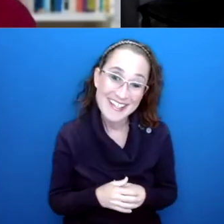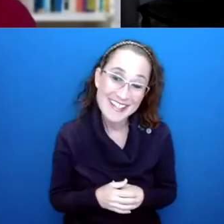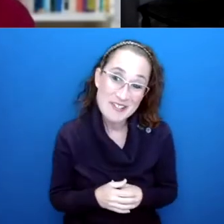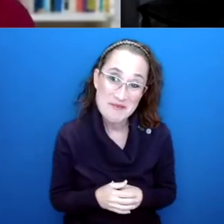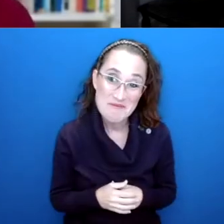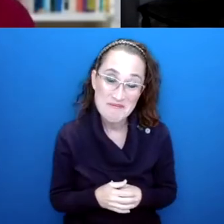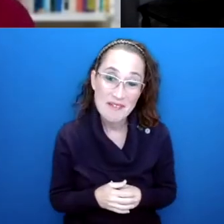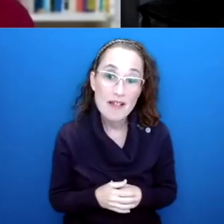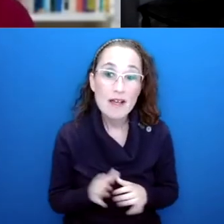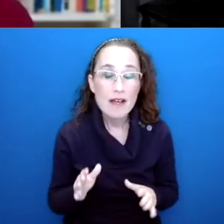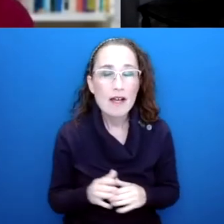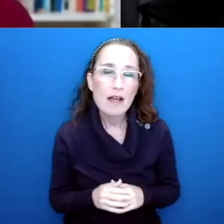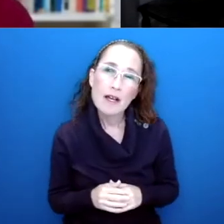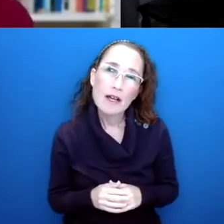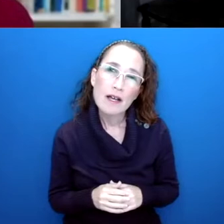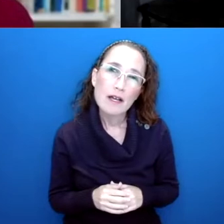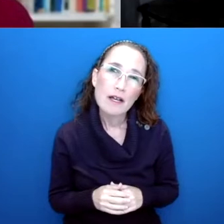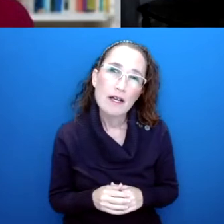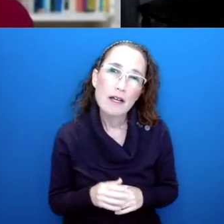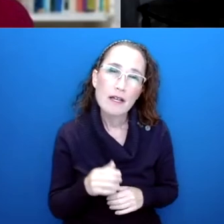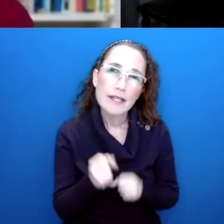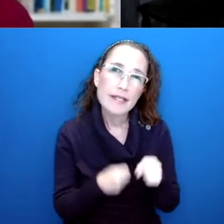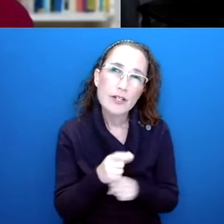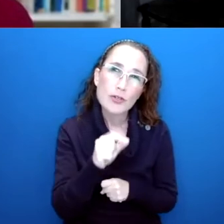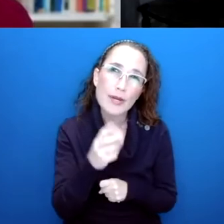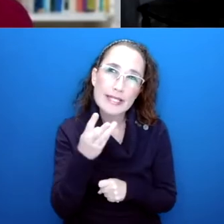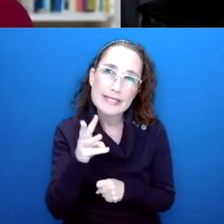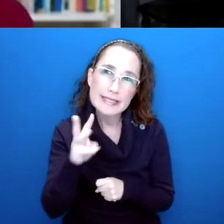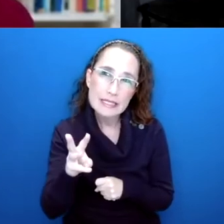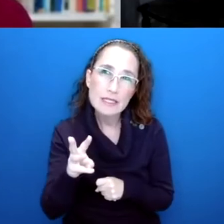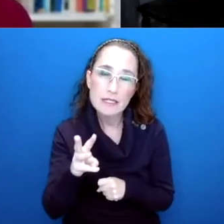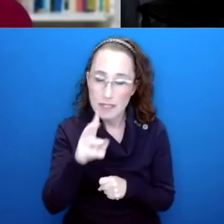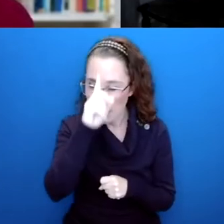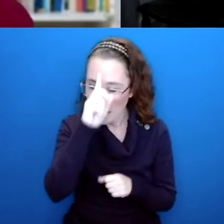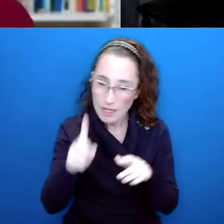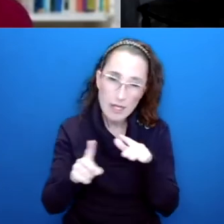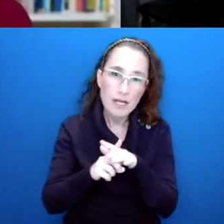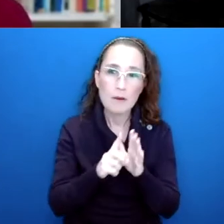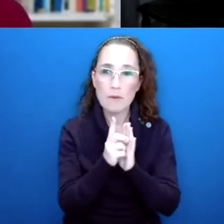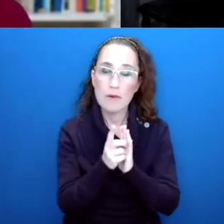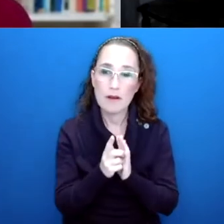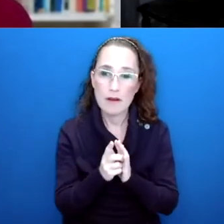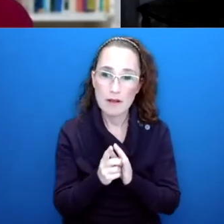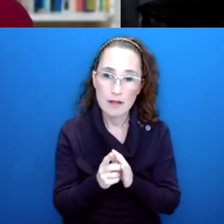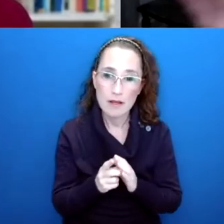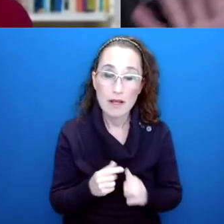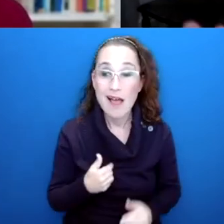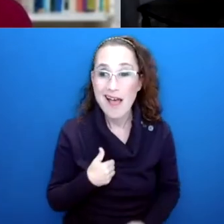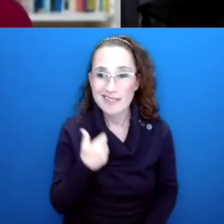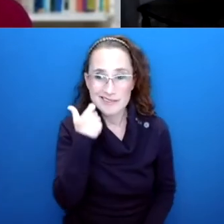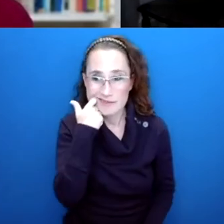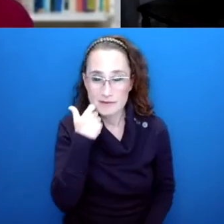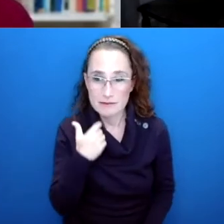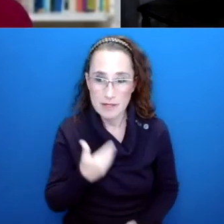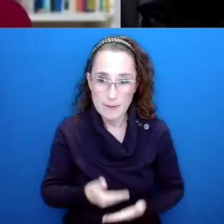But I had this moment in about 2016 that really that inspired how to break up with your phone. I just had a baby. I had no interest